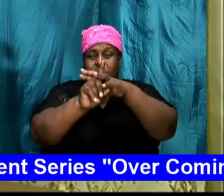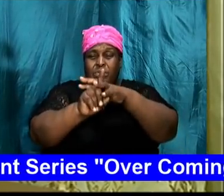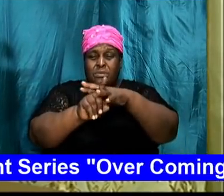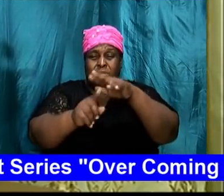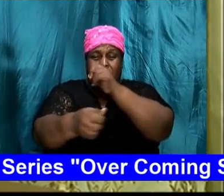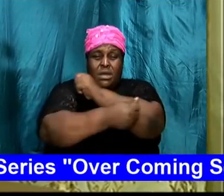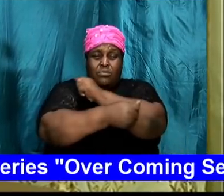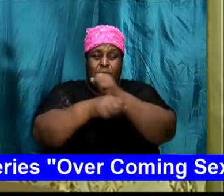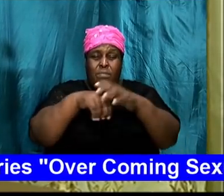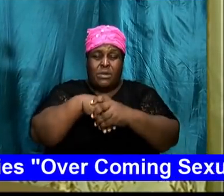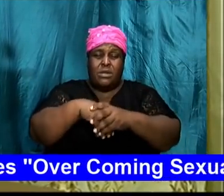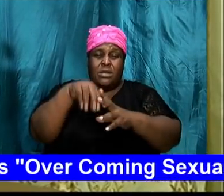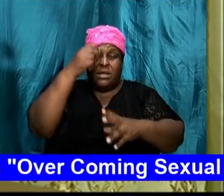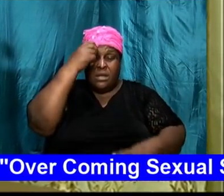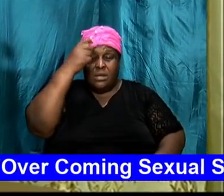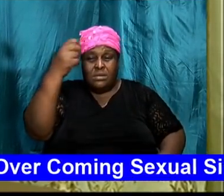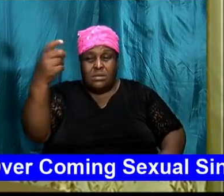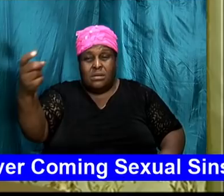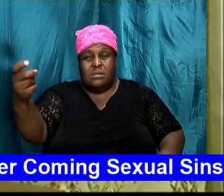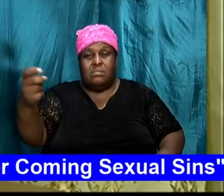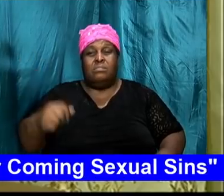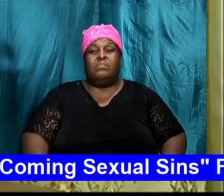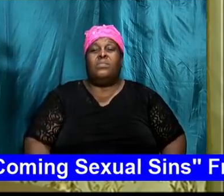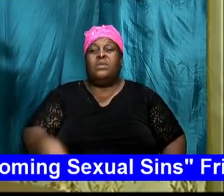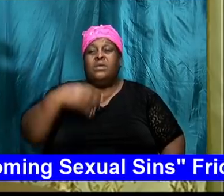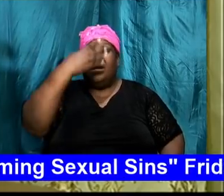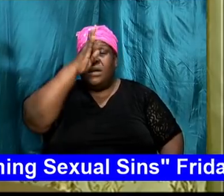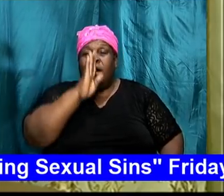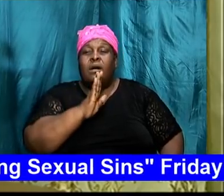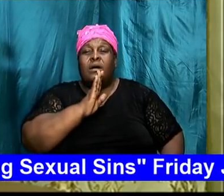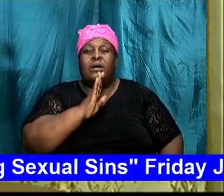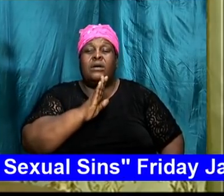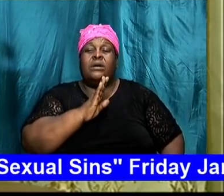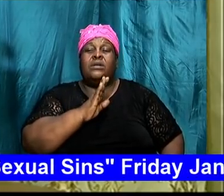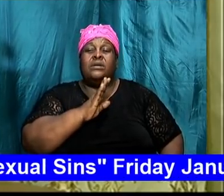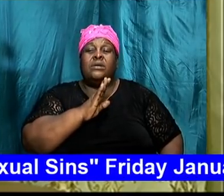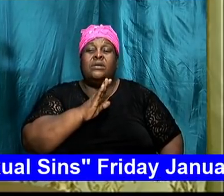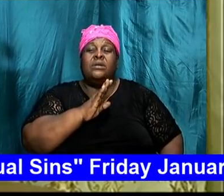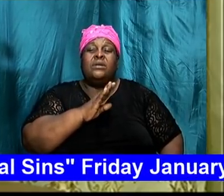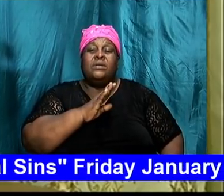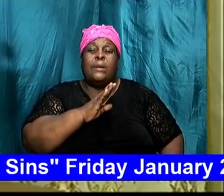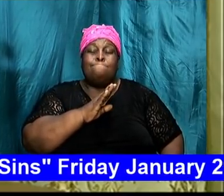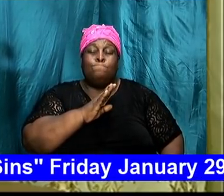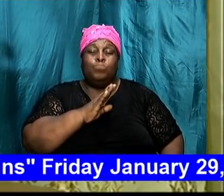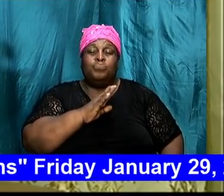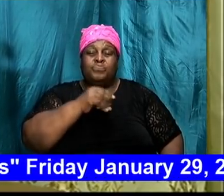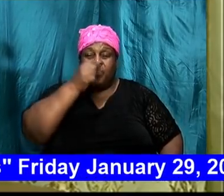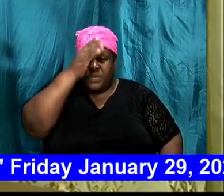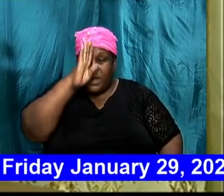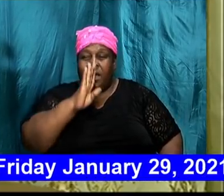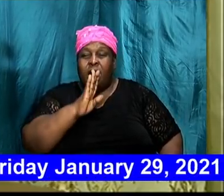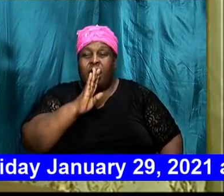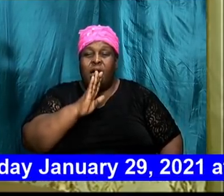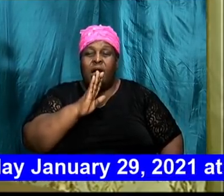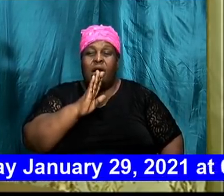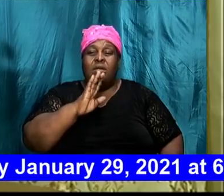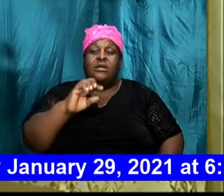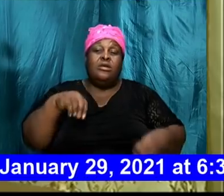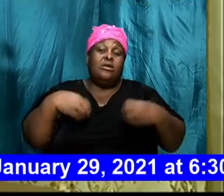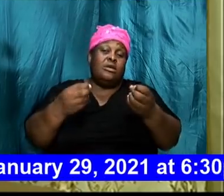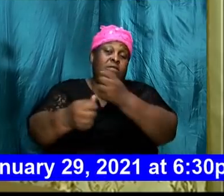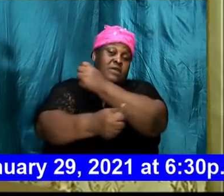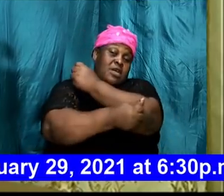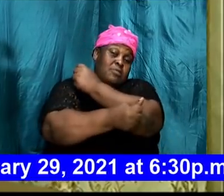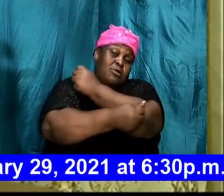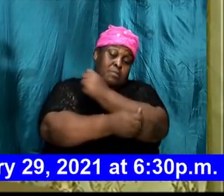dream, what God did was that He reiterated this promise to Abraham, this